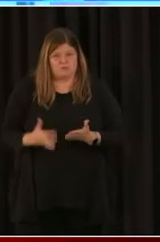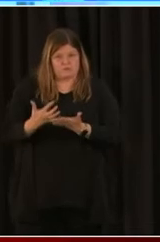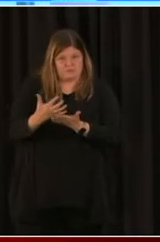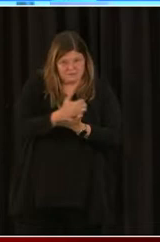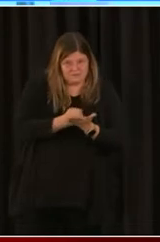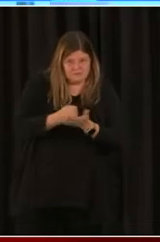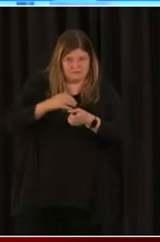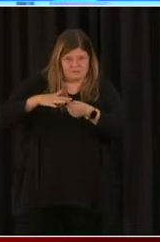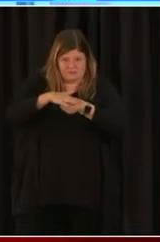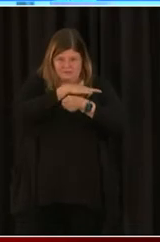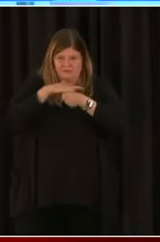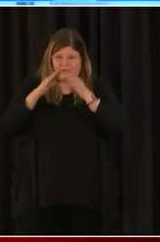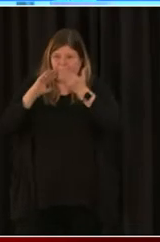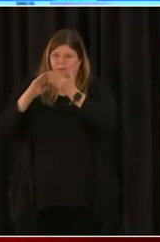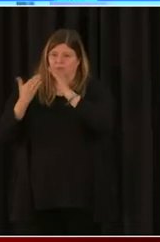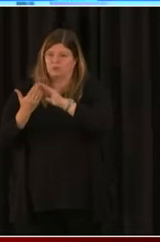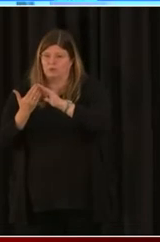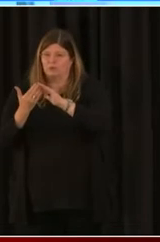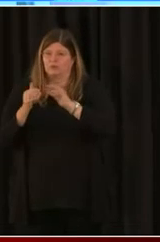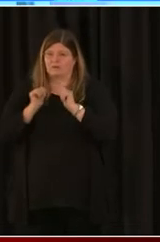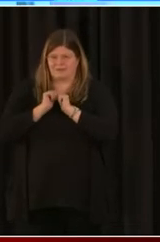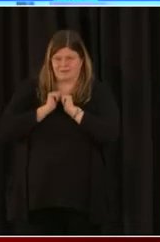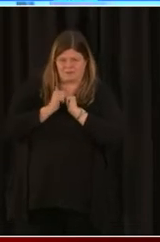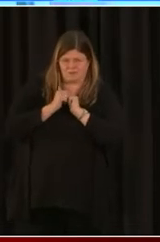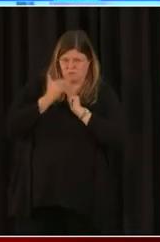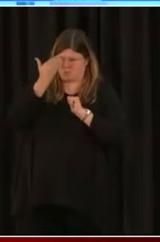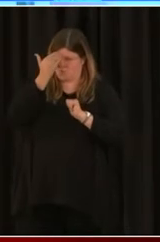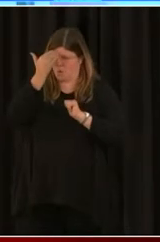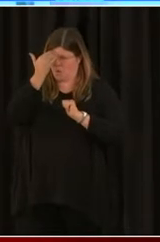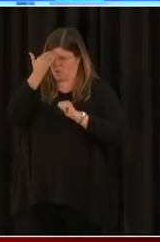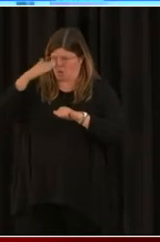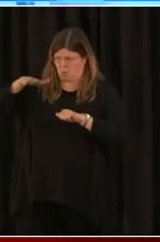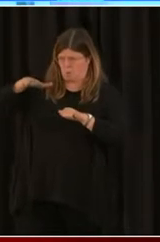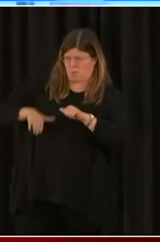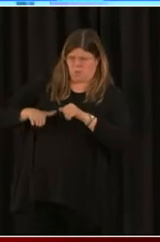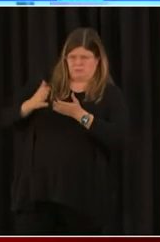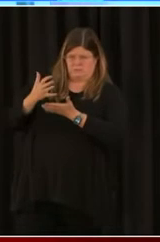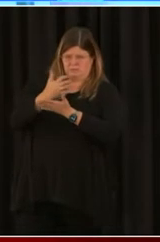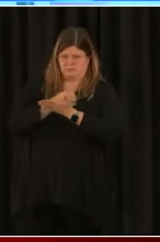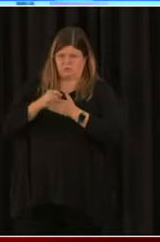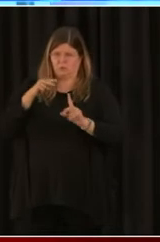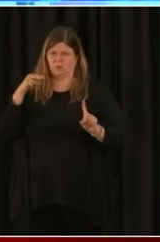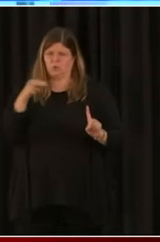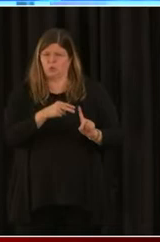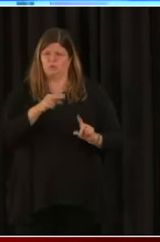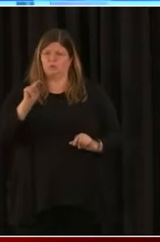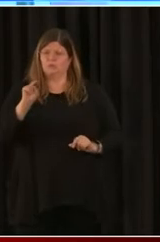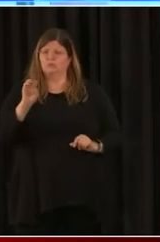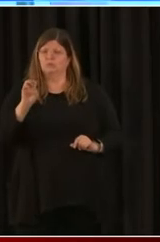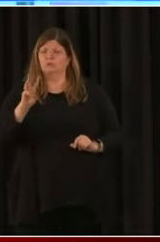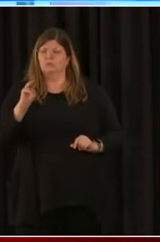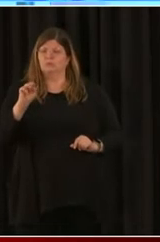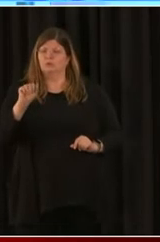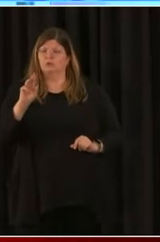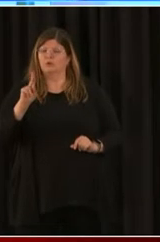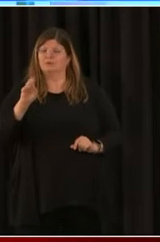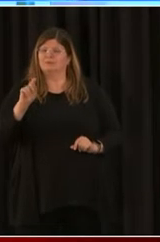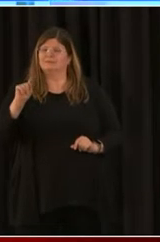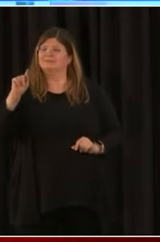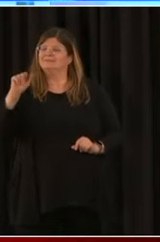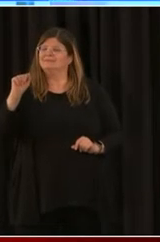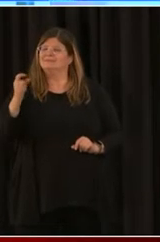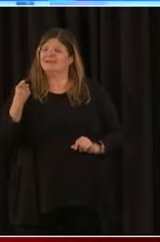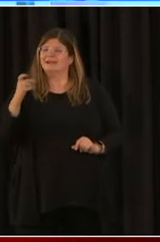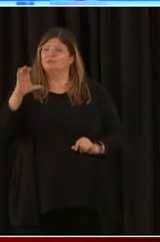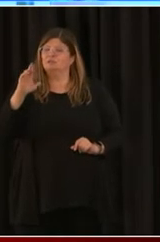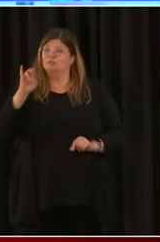the new market's tax credit, okay? Now, here's something that I think that